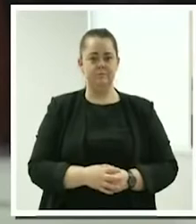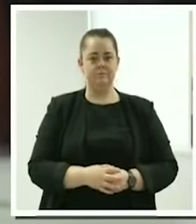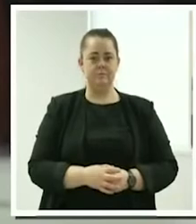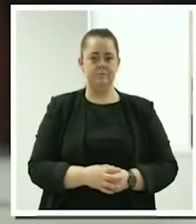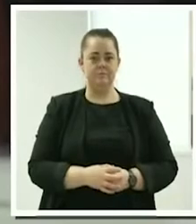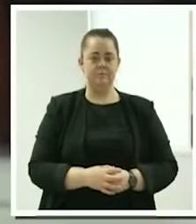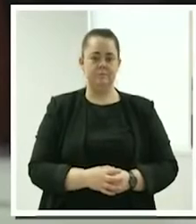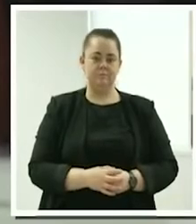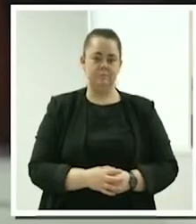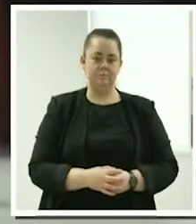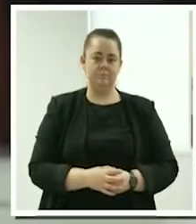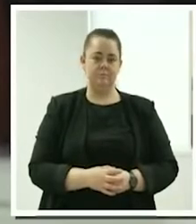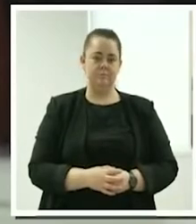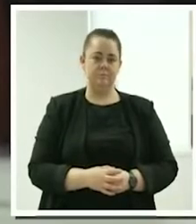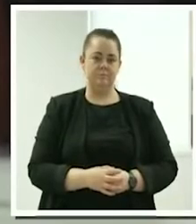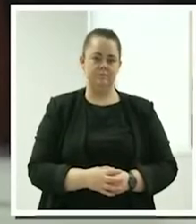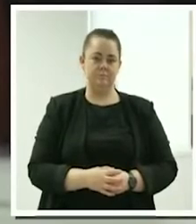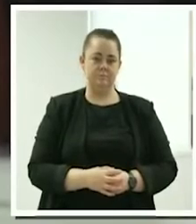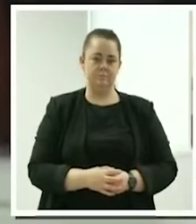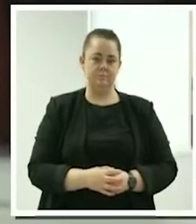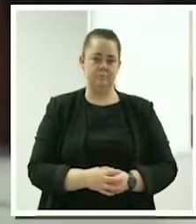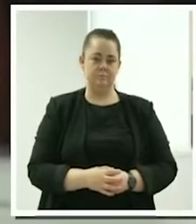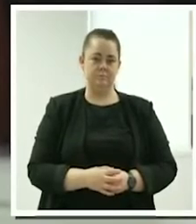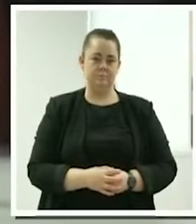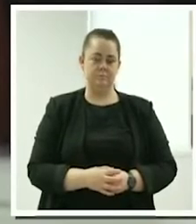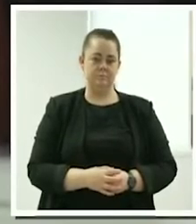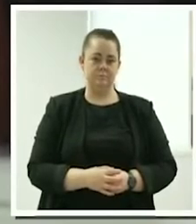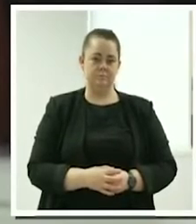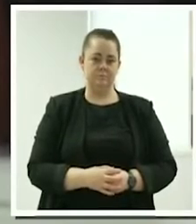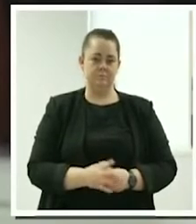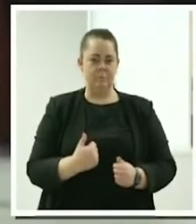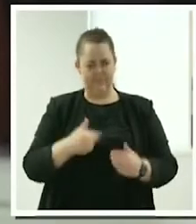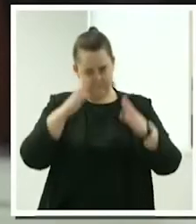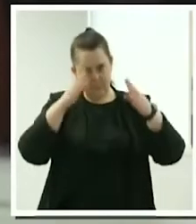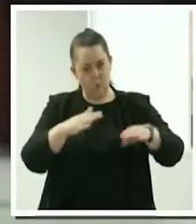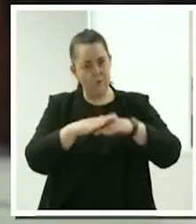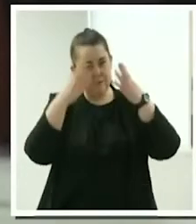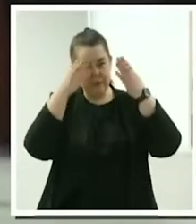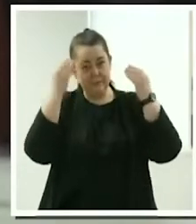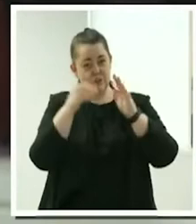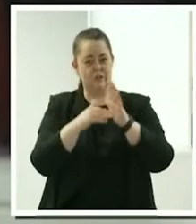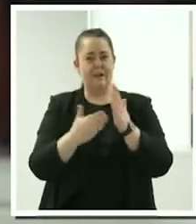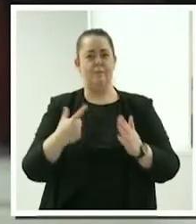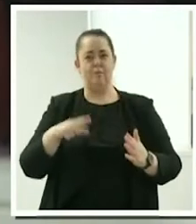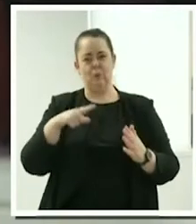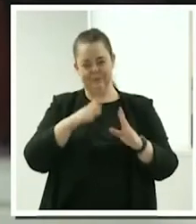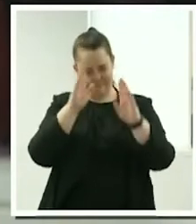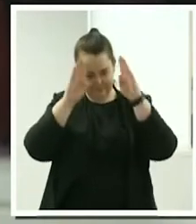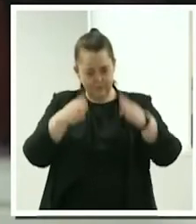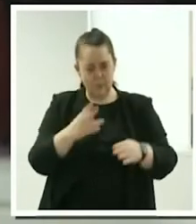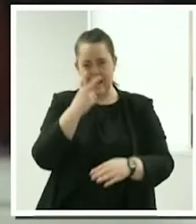work now because I specifically work with aged care now